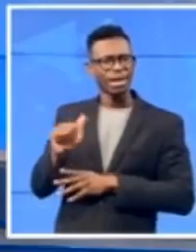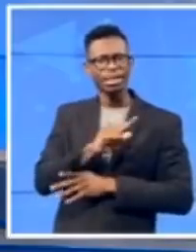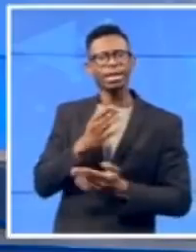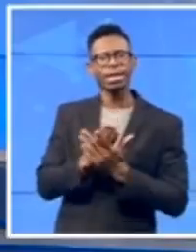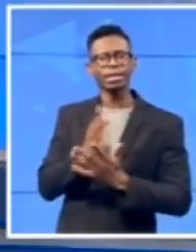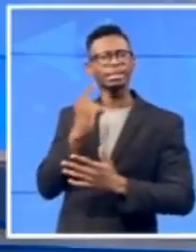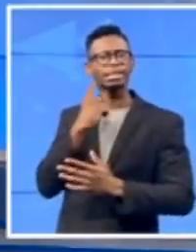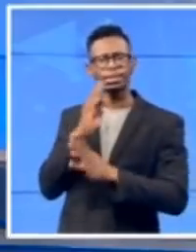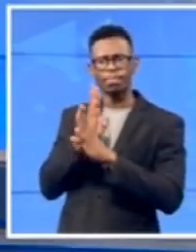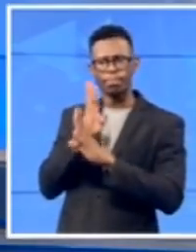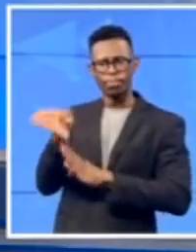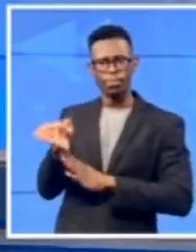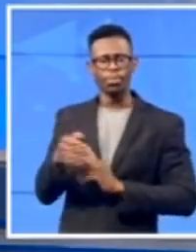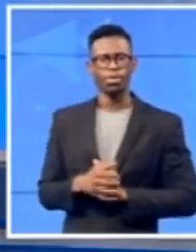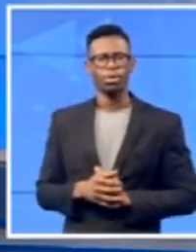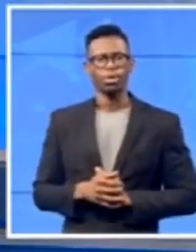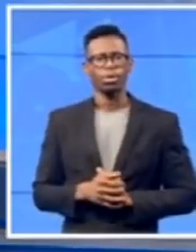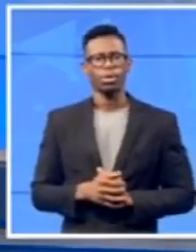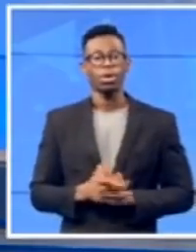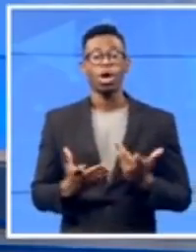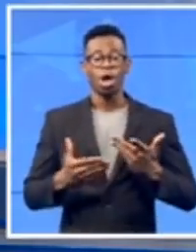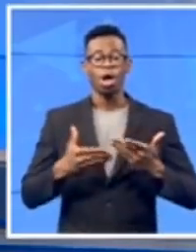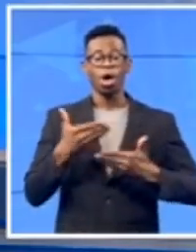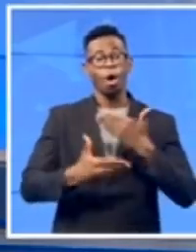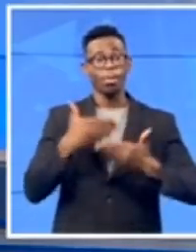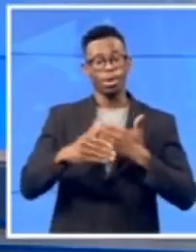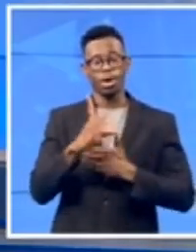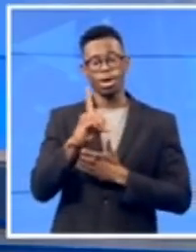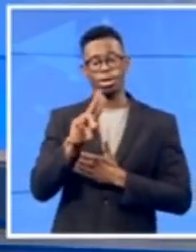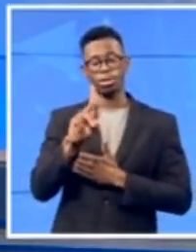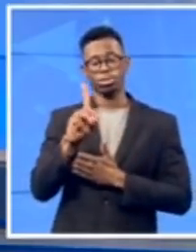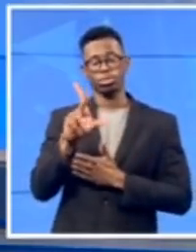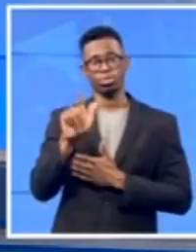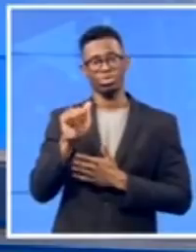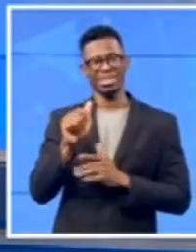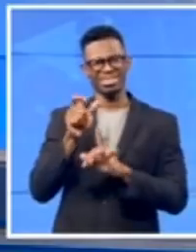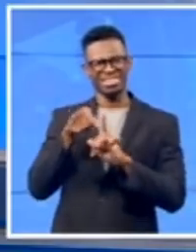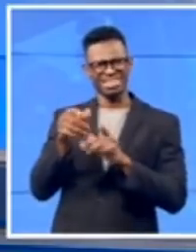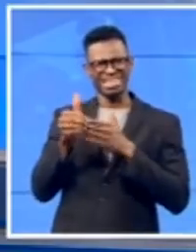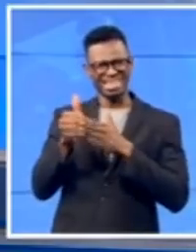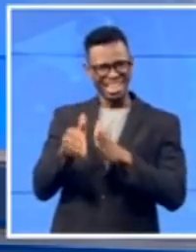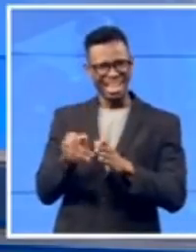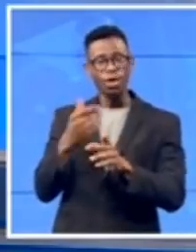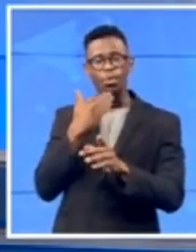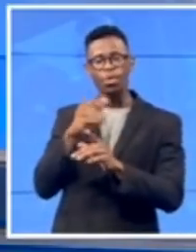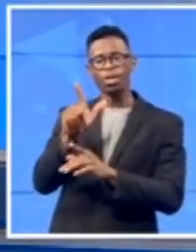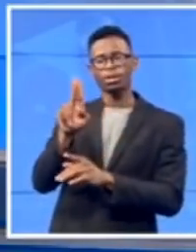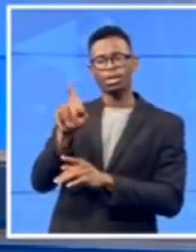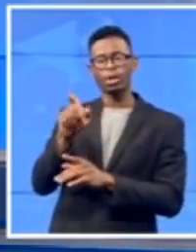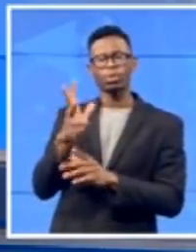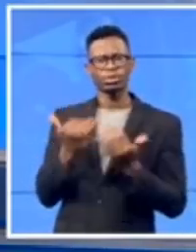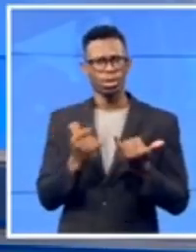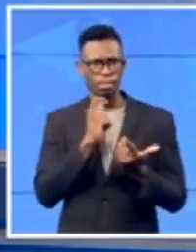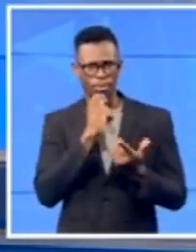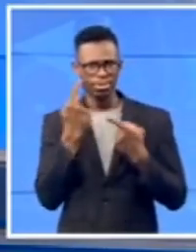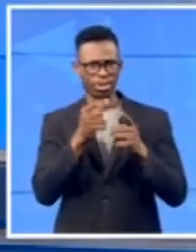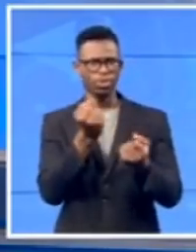Operation Dudula leader in Tantalak's Lamine is expected to appear in court this morning. He is arrested after a criminal case was opened against him at the